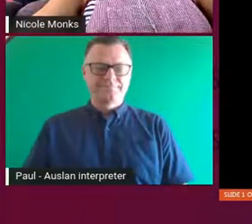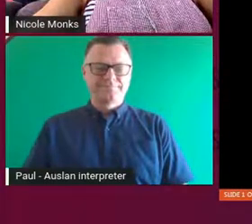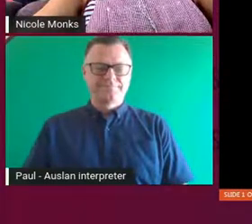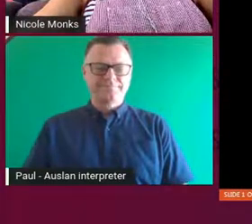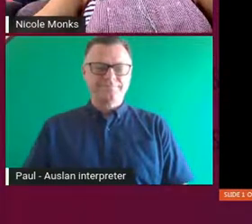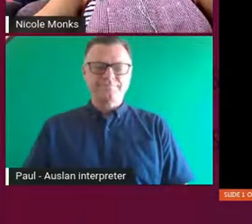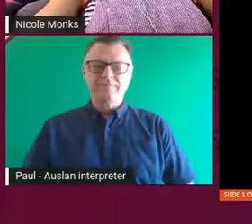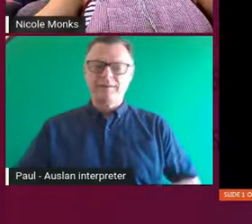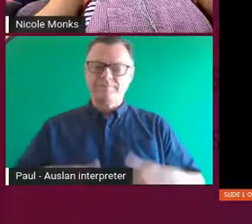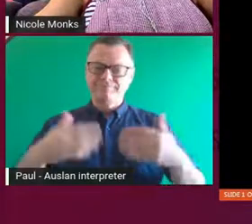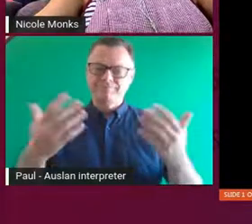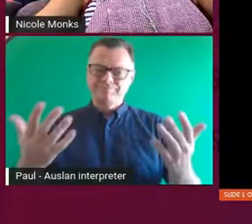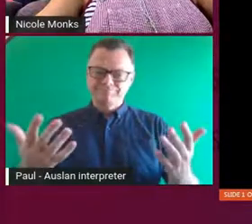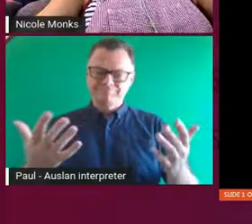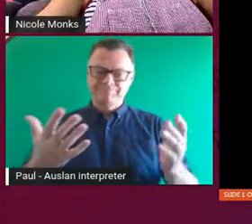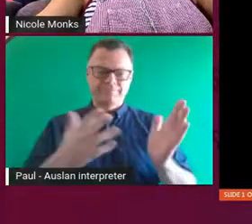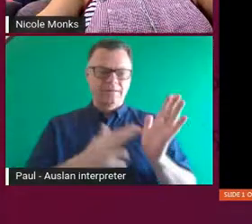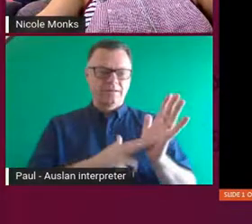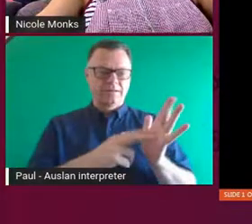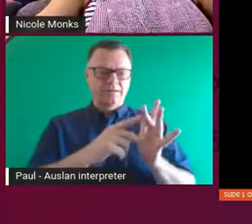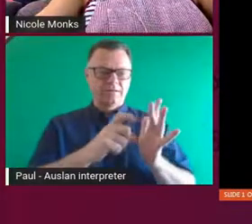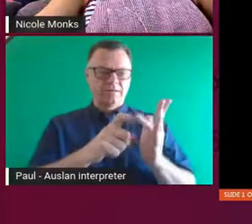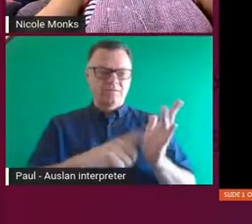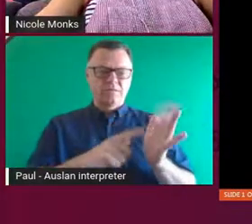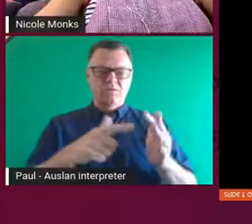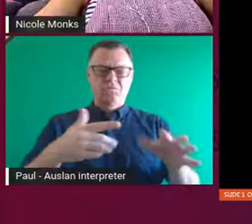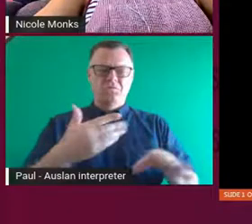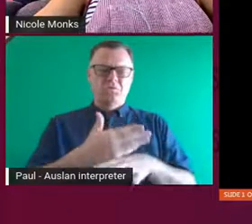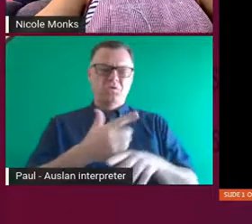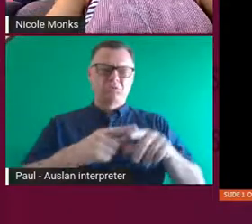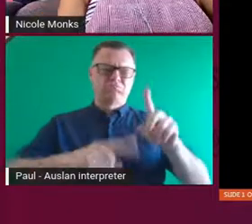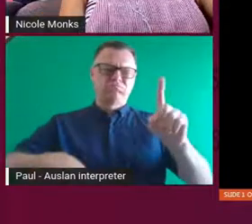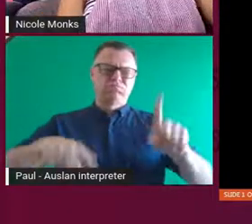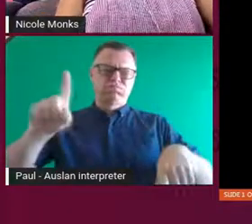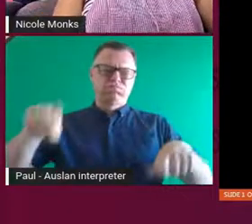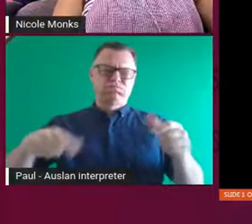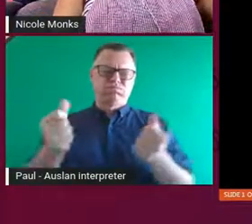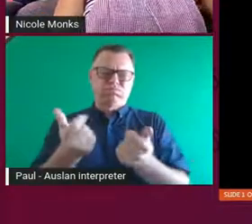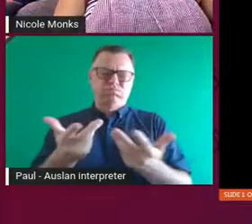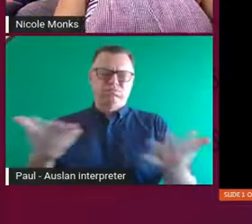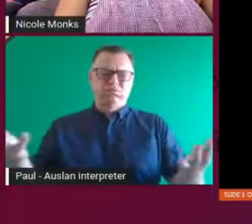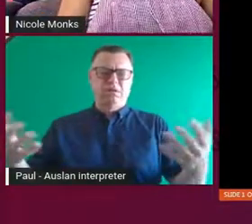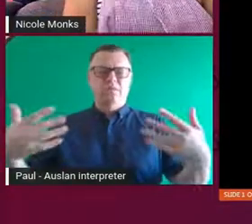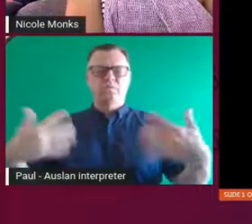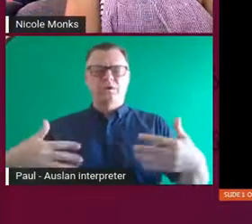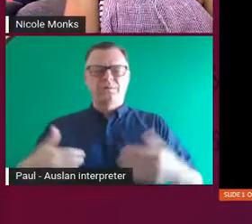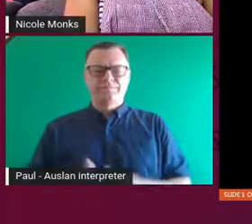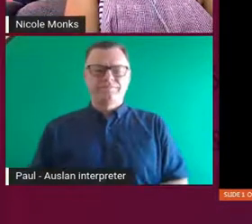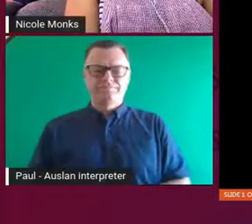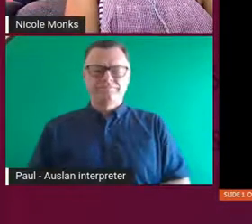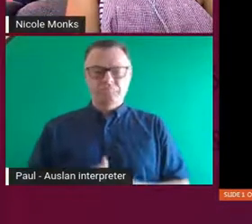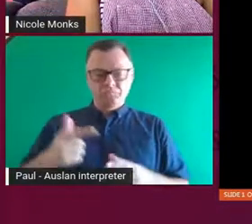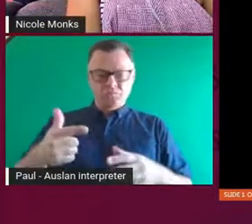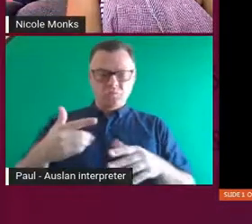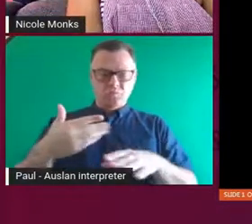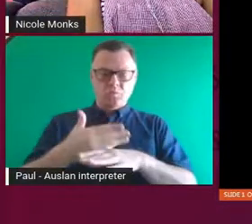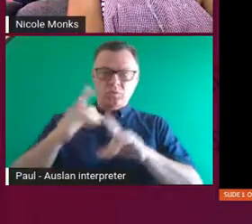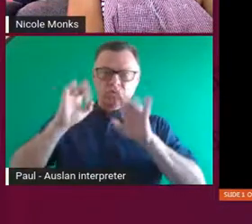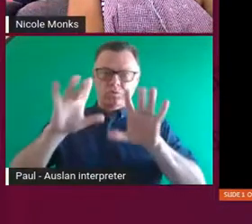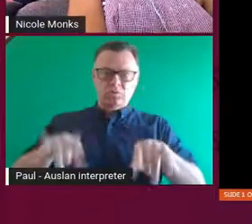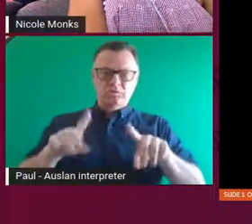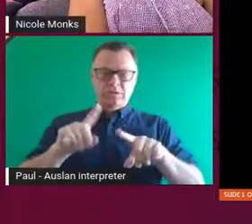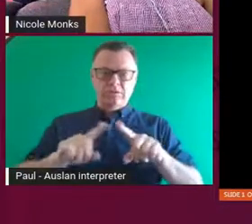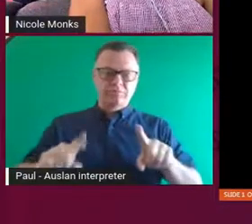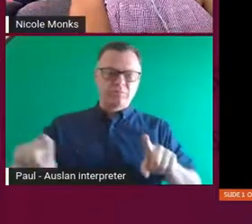So you've got this huge diverse practice, Nicole. And you've been presenting across Australia. So today we're going to look